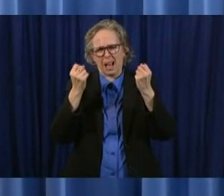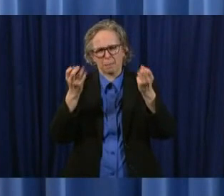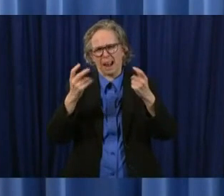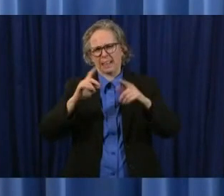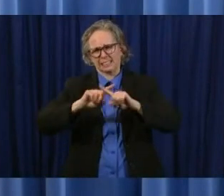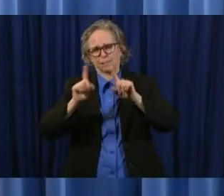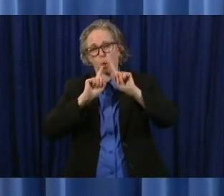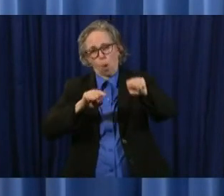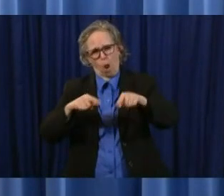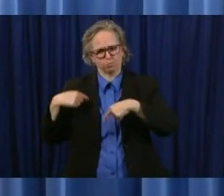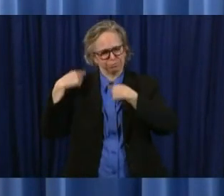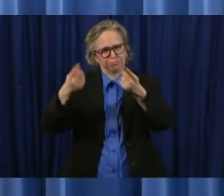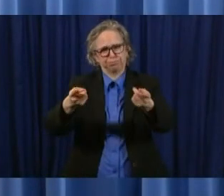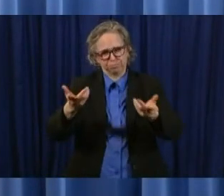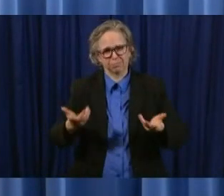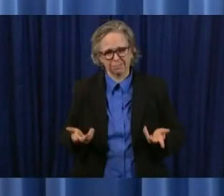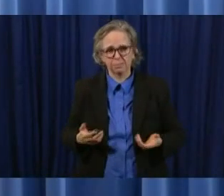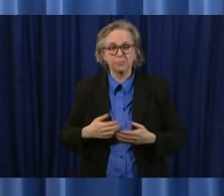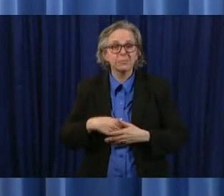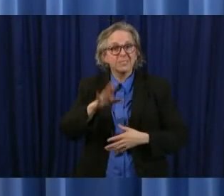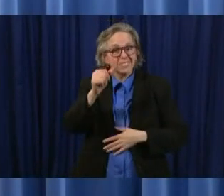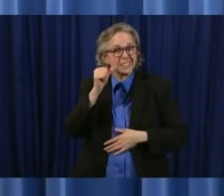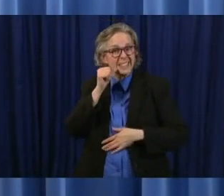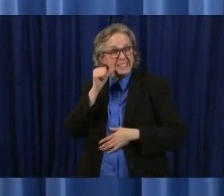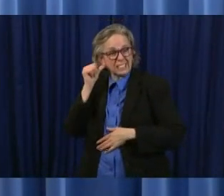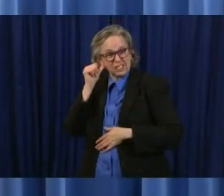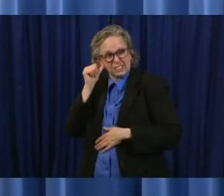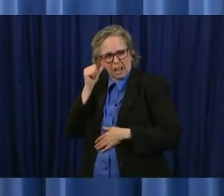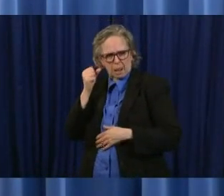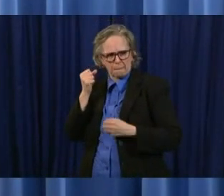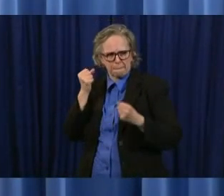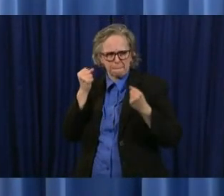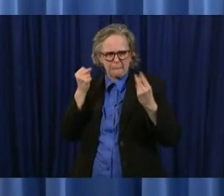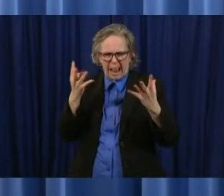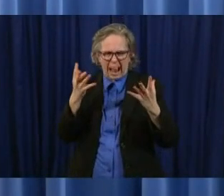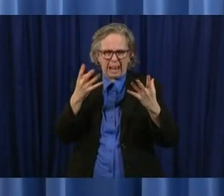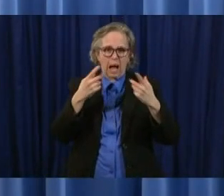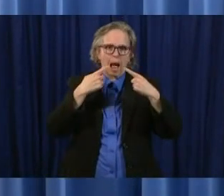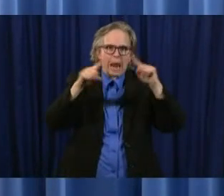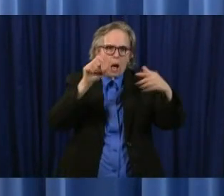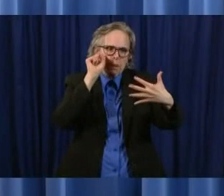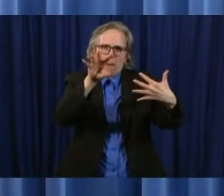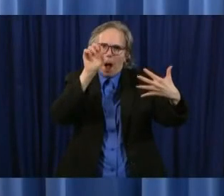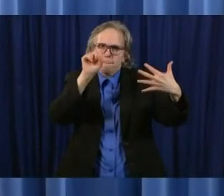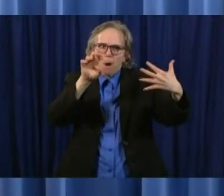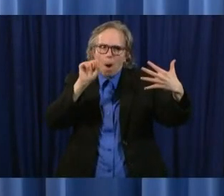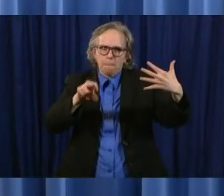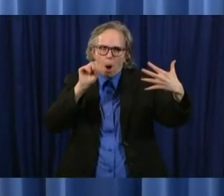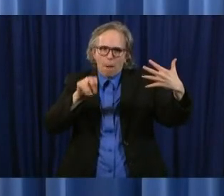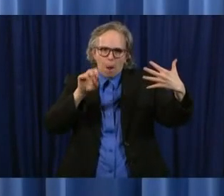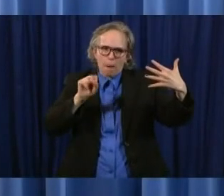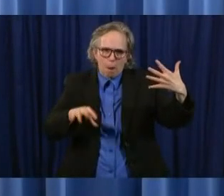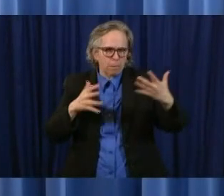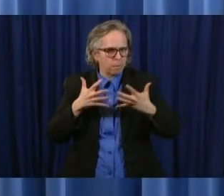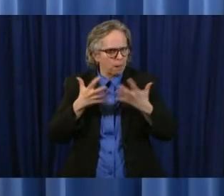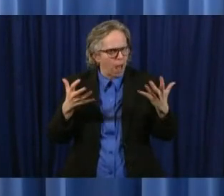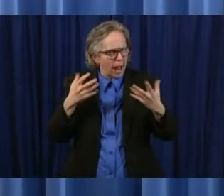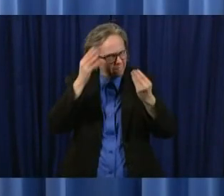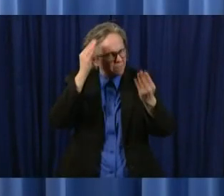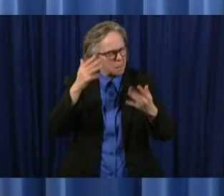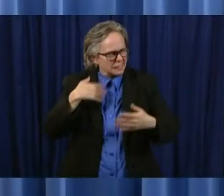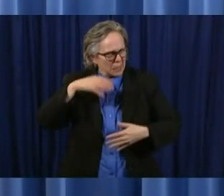uh yesterday we made a lot of announcements a lot of different things um and